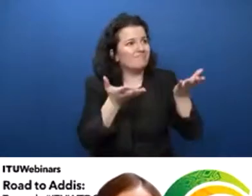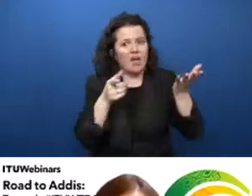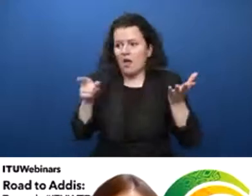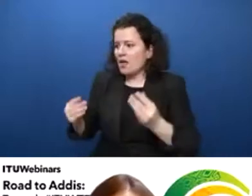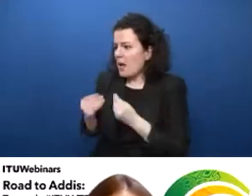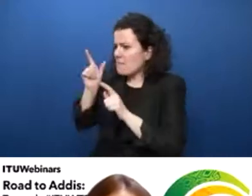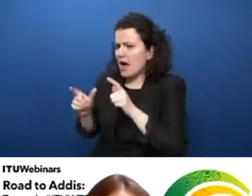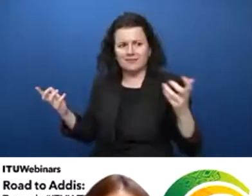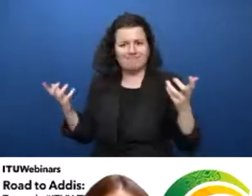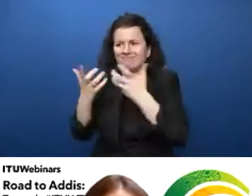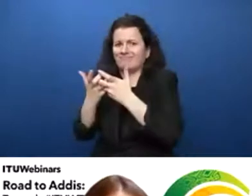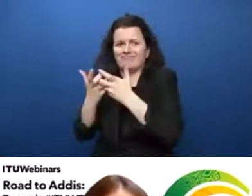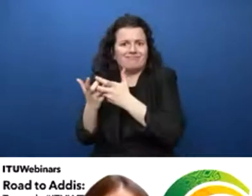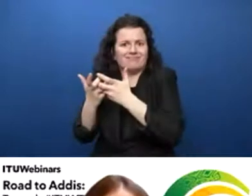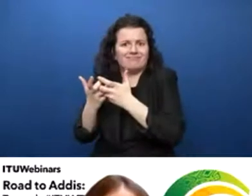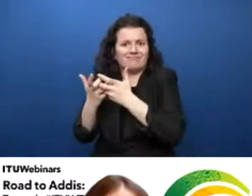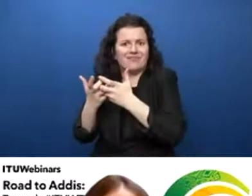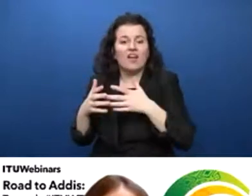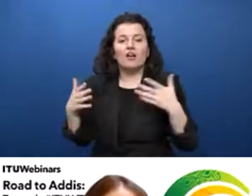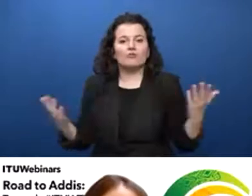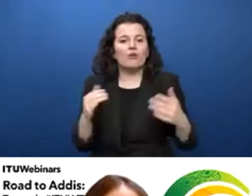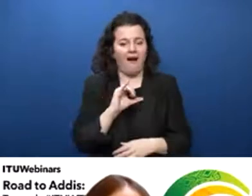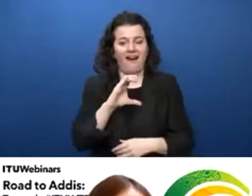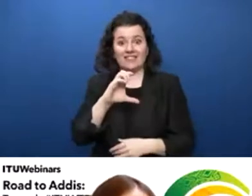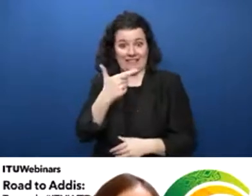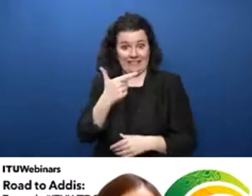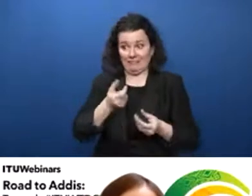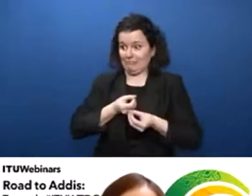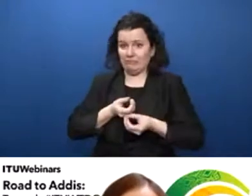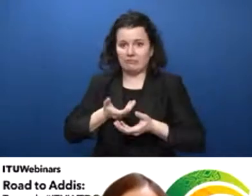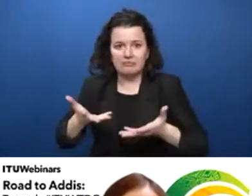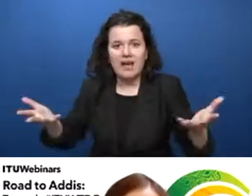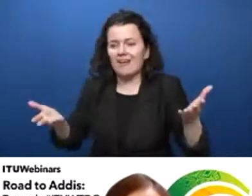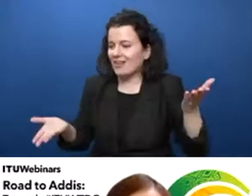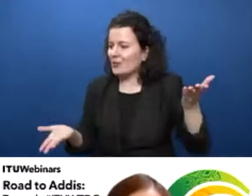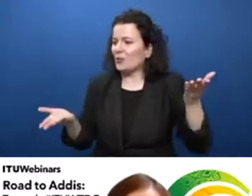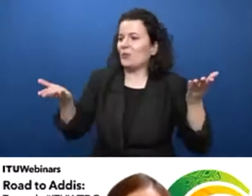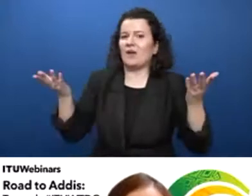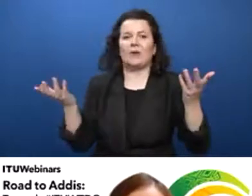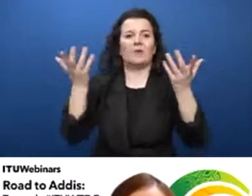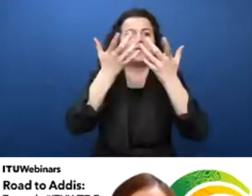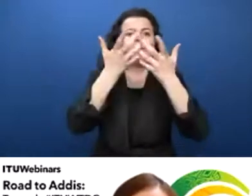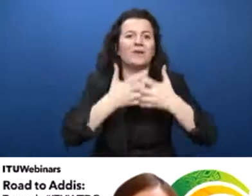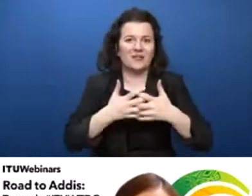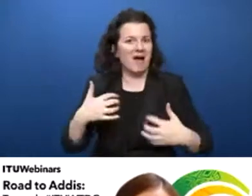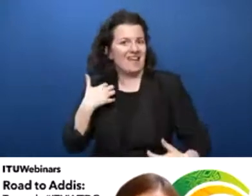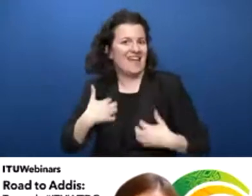The work that ITU is doing is vital to making this a reality, and I am so excited to be part of it. Thank you.